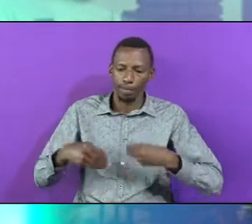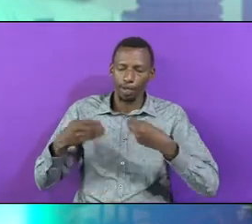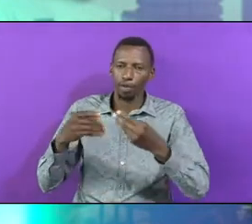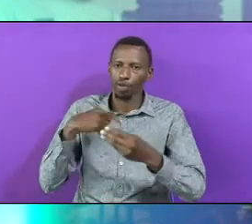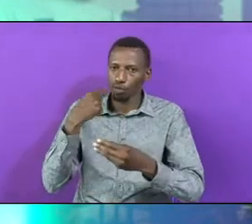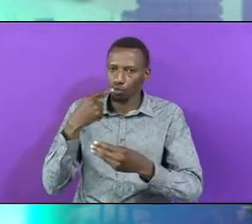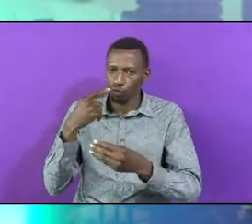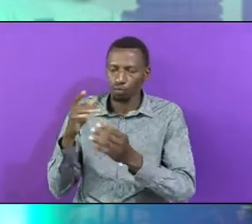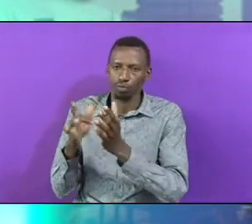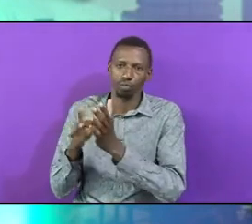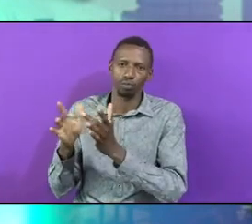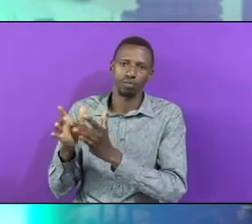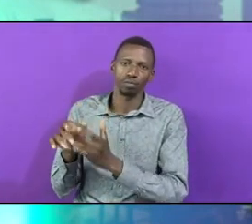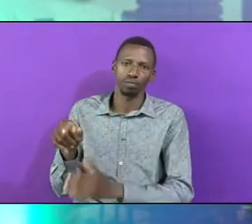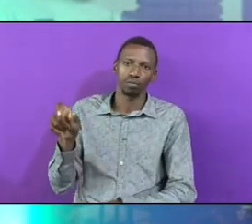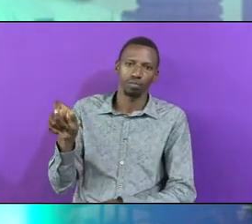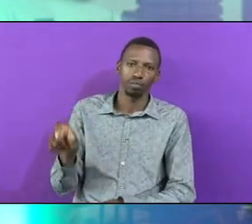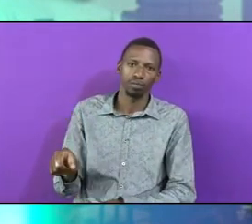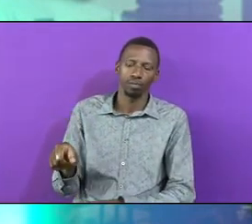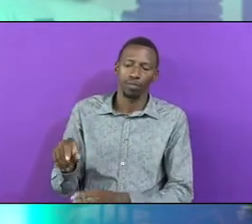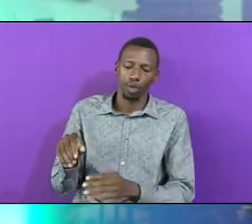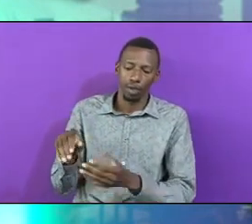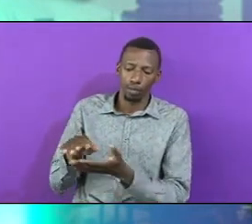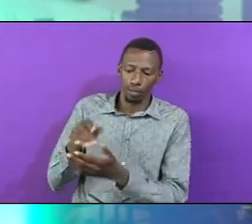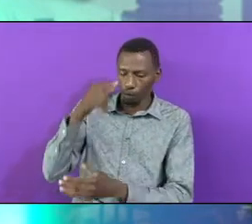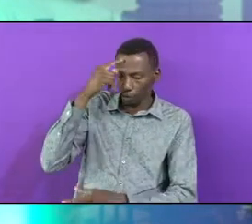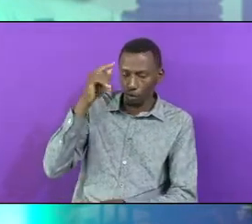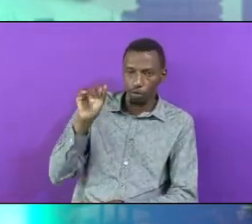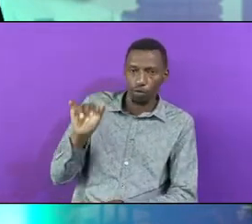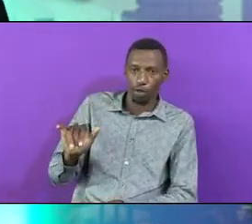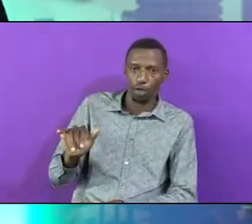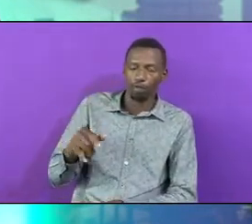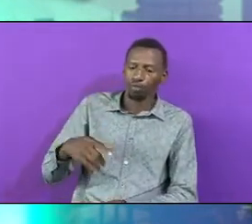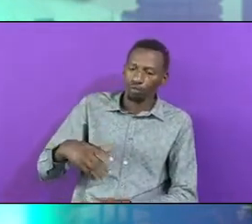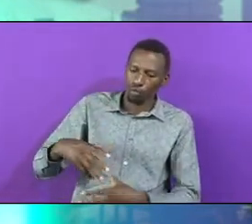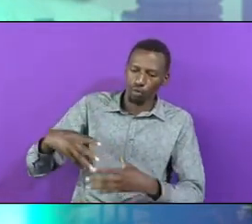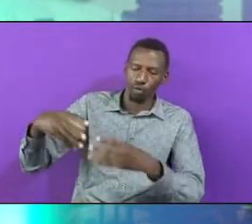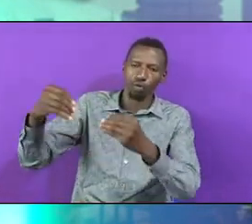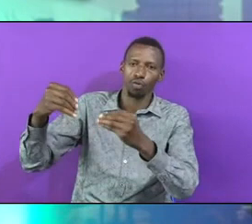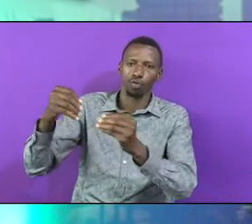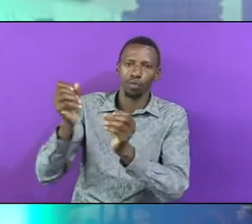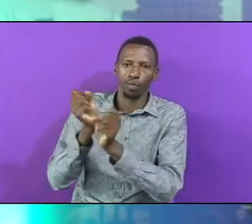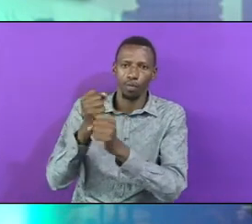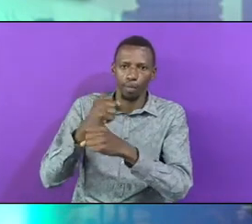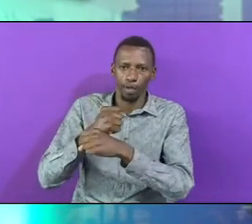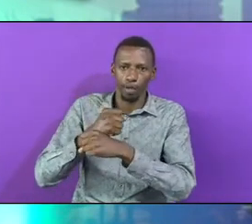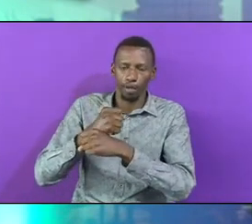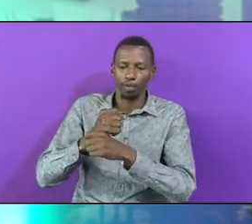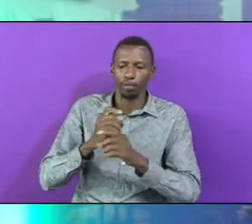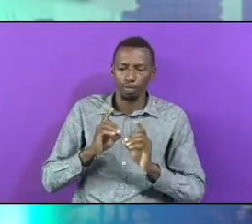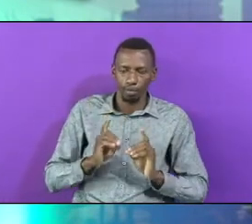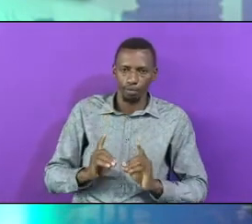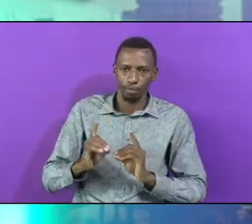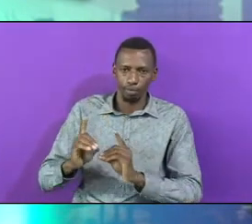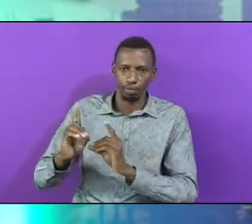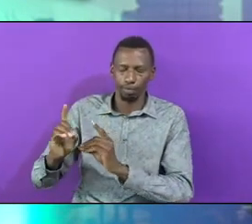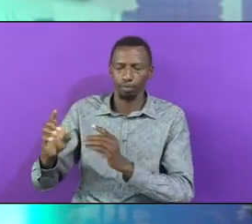me On that basis Go And make Disciples